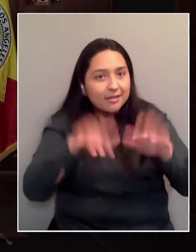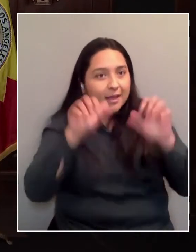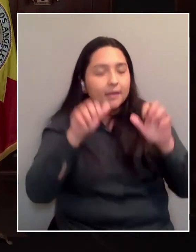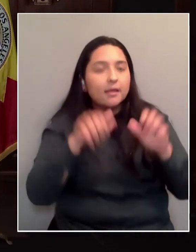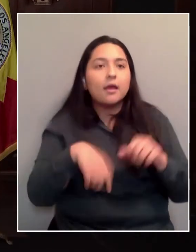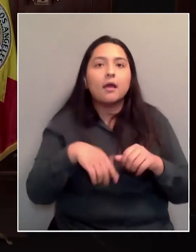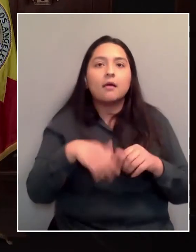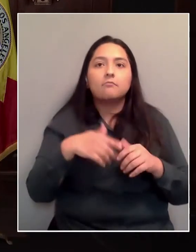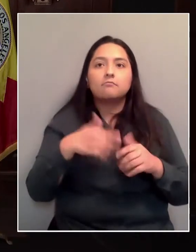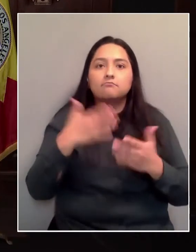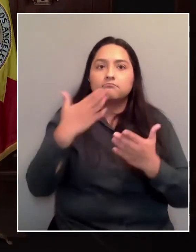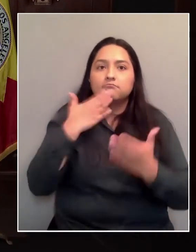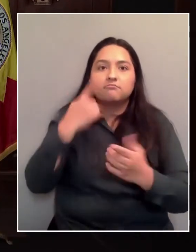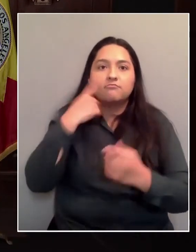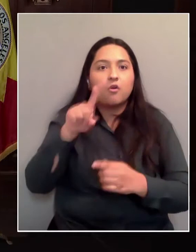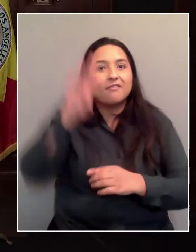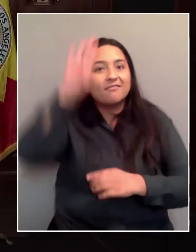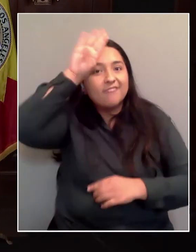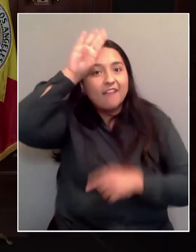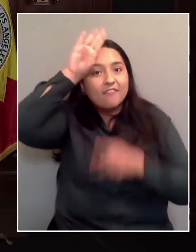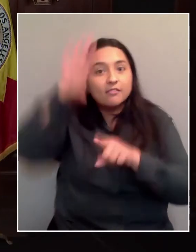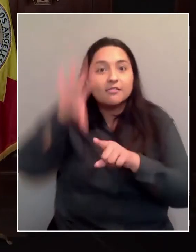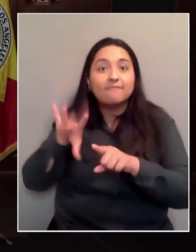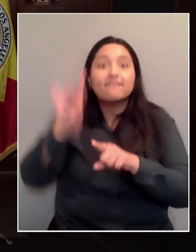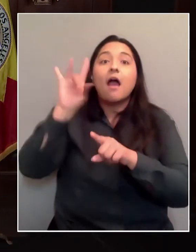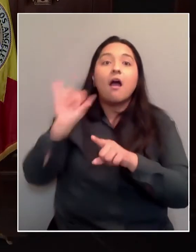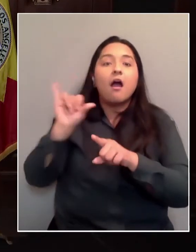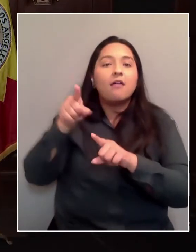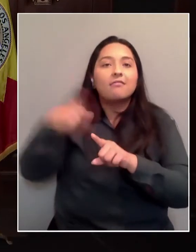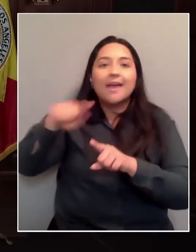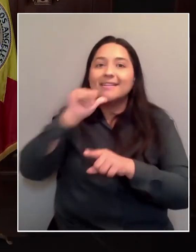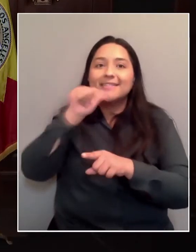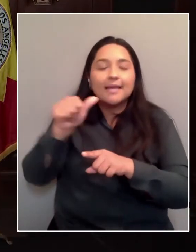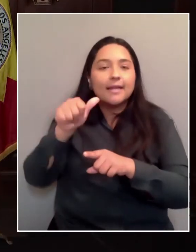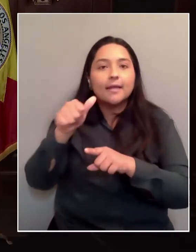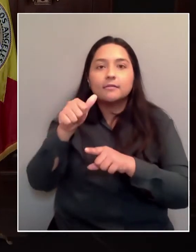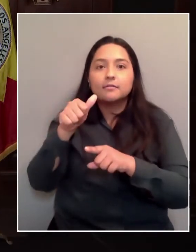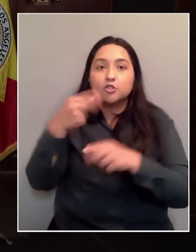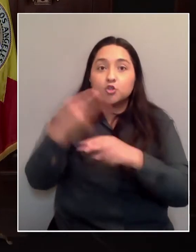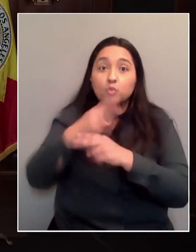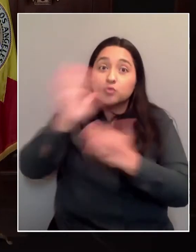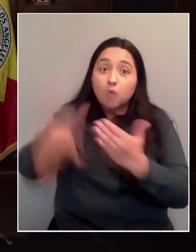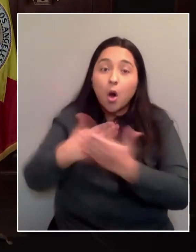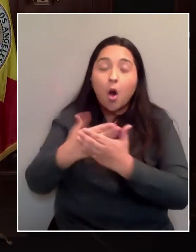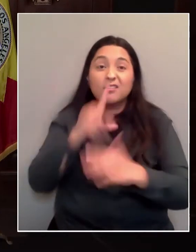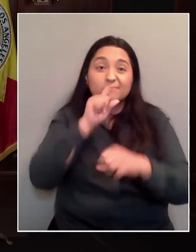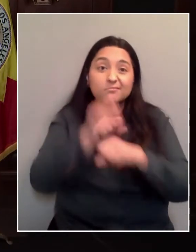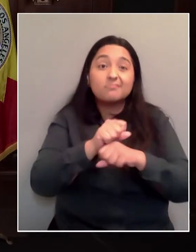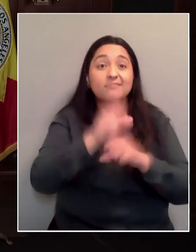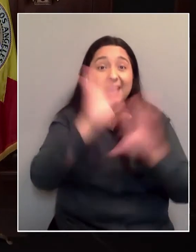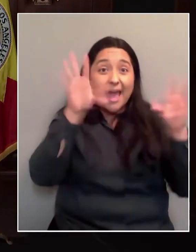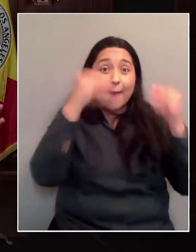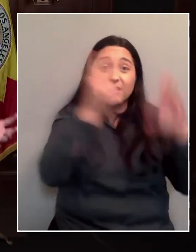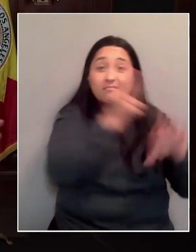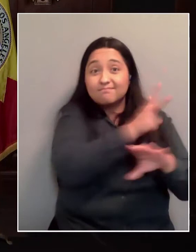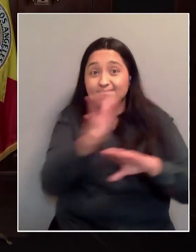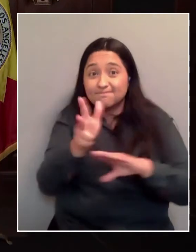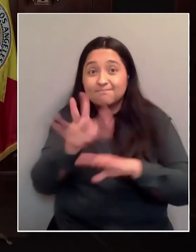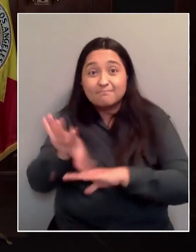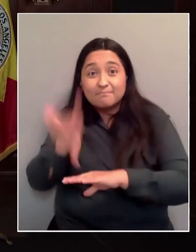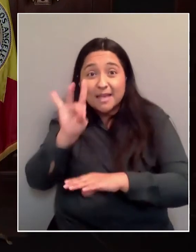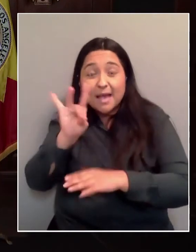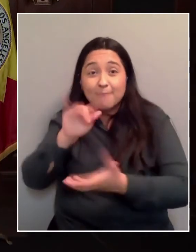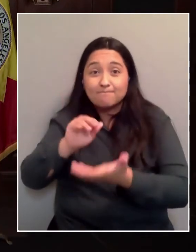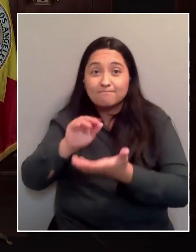Ralphs hadn't used all of their vaccines, so literally took ambulances and drove out there and picked up, I think, dozens of Ralph's doses